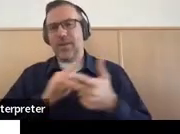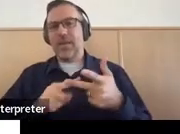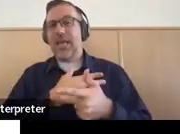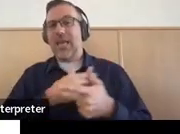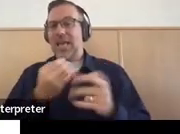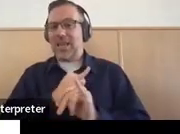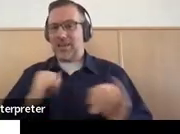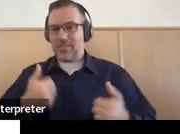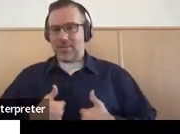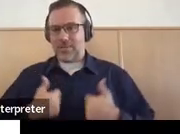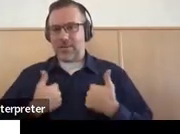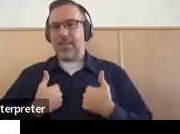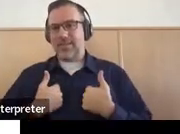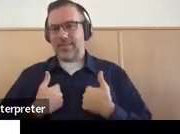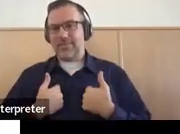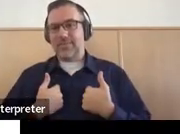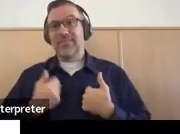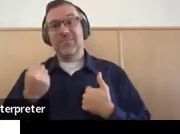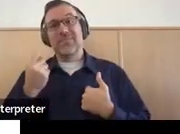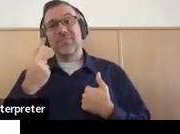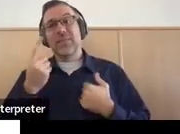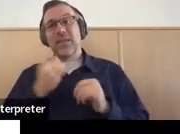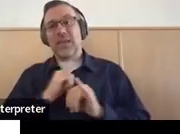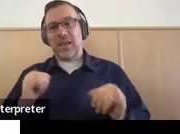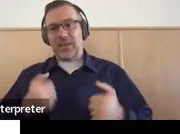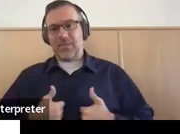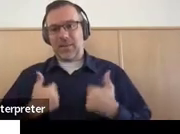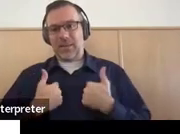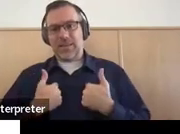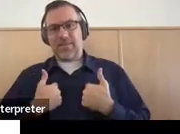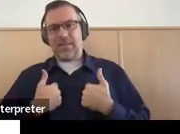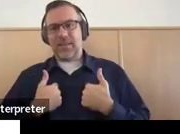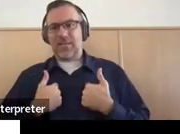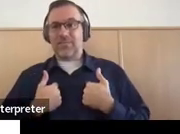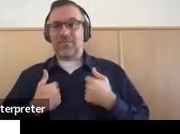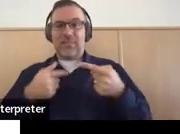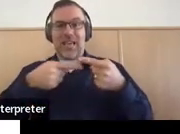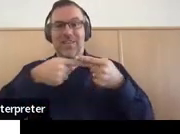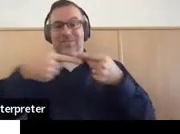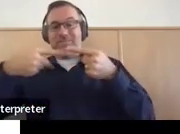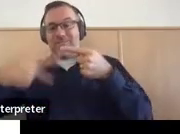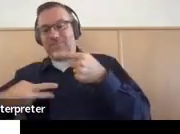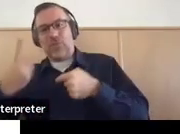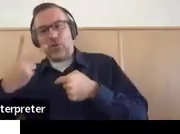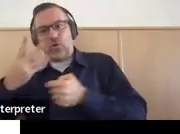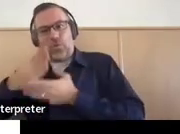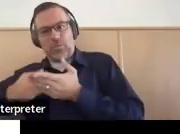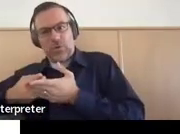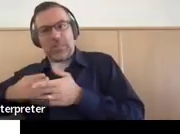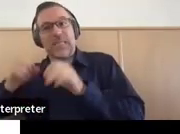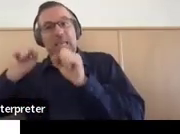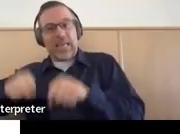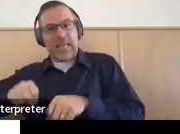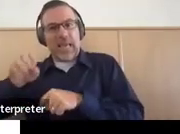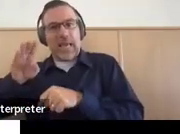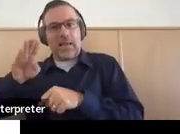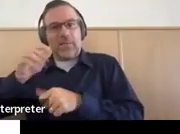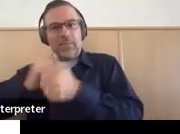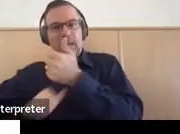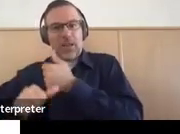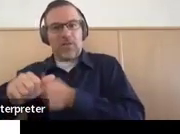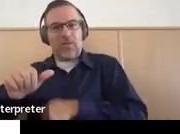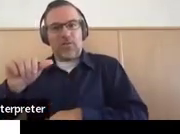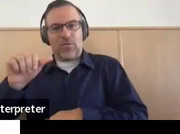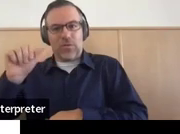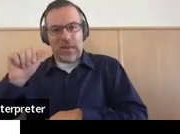living, Although independent living is one of two pieces of this plan that can be N.A. If you have a child